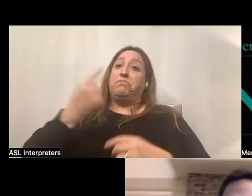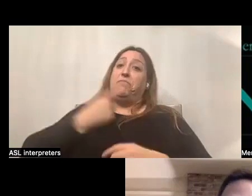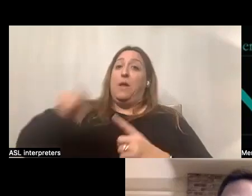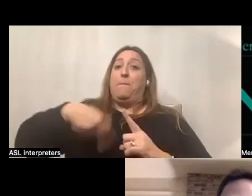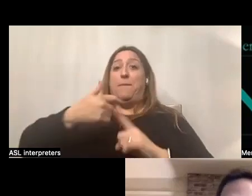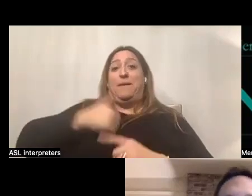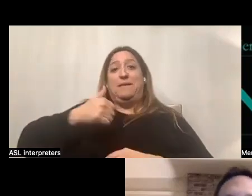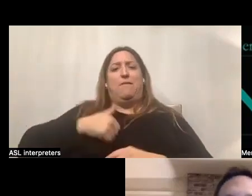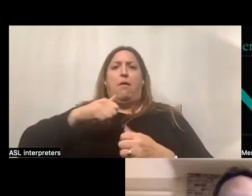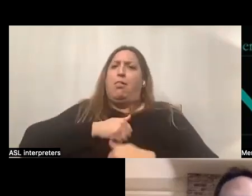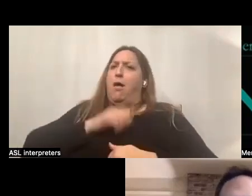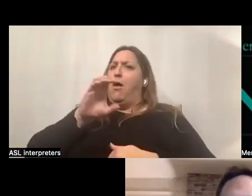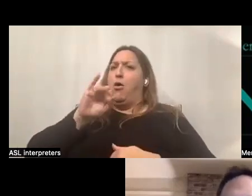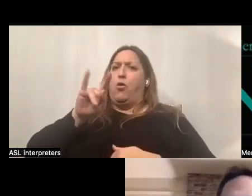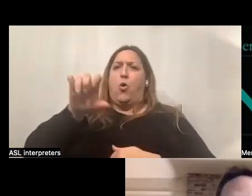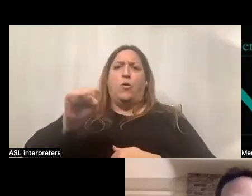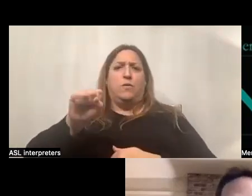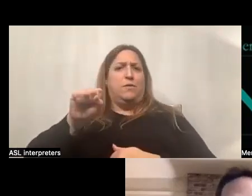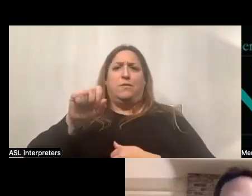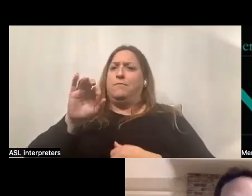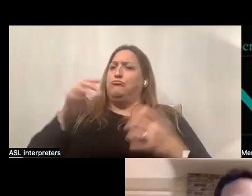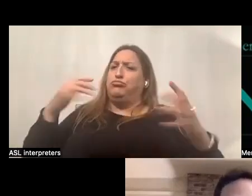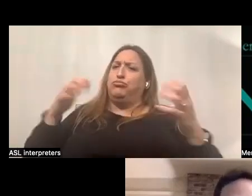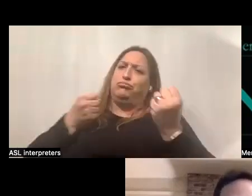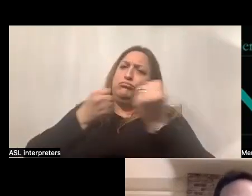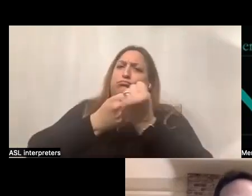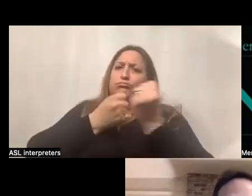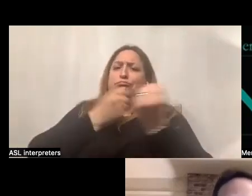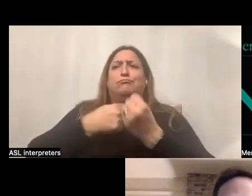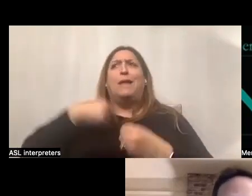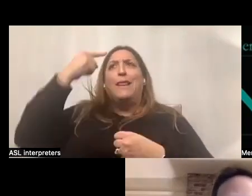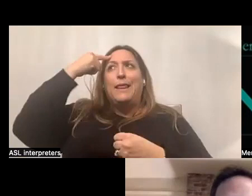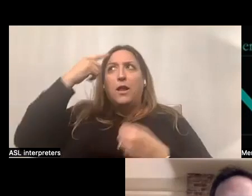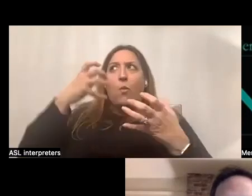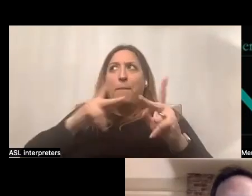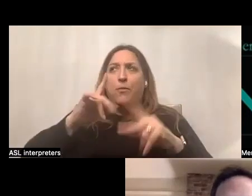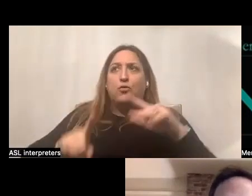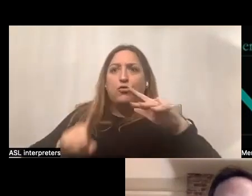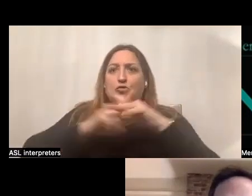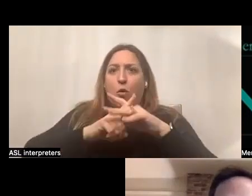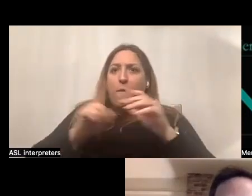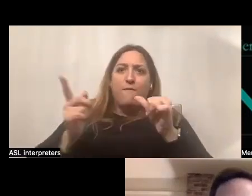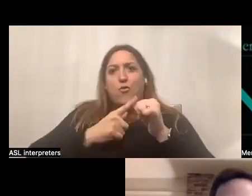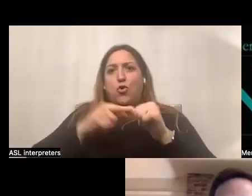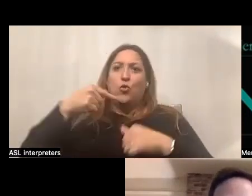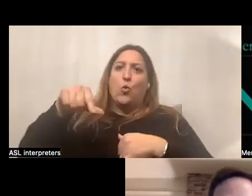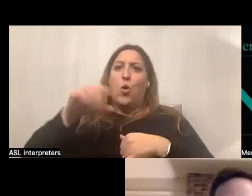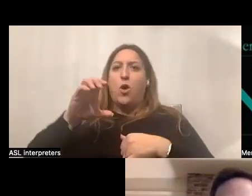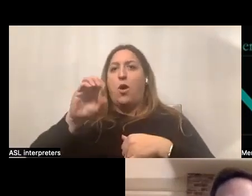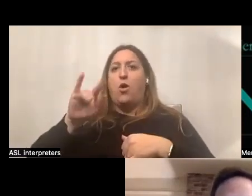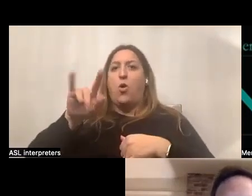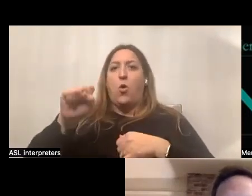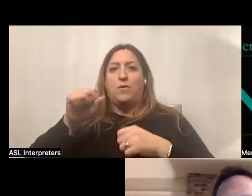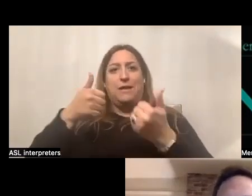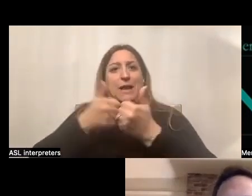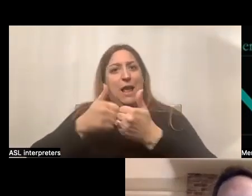big Indianapolis Colts fan. So I might consider, you know, do I want people to show up to the first quarter of a Colts game at my apartment